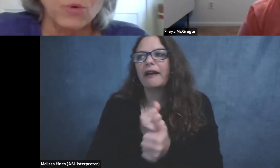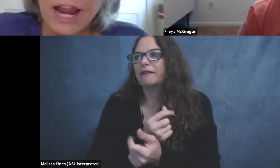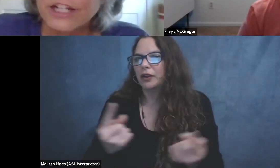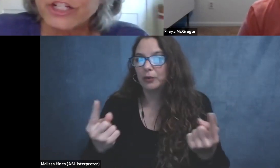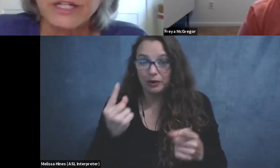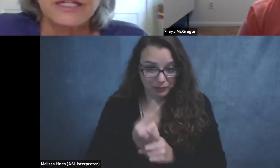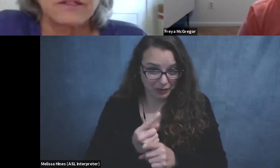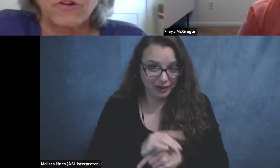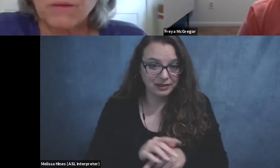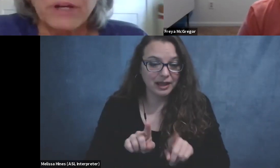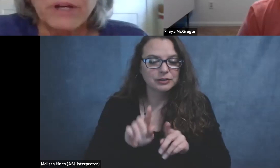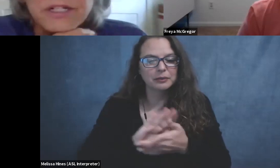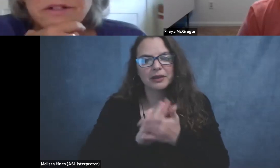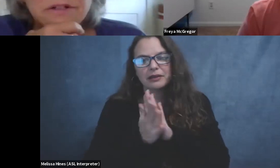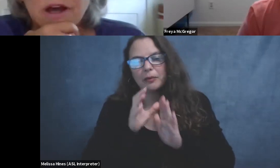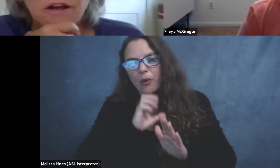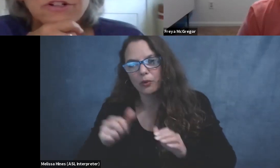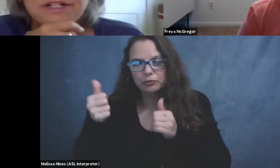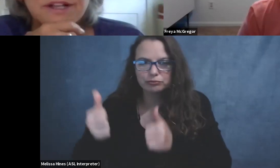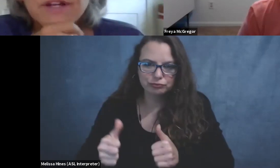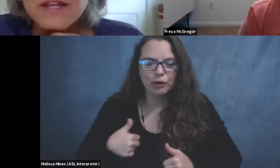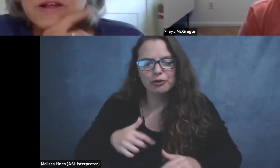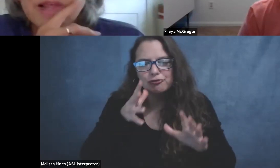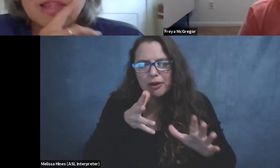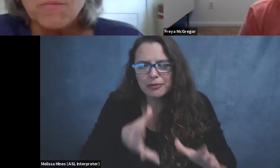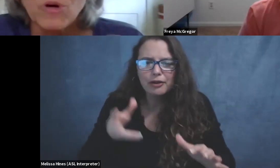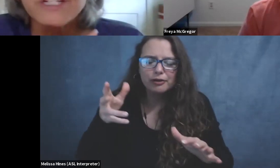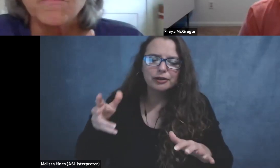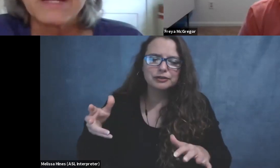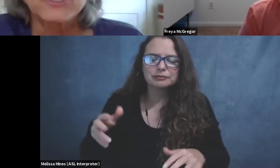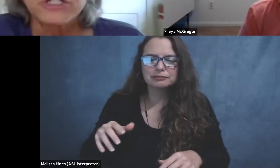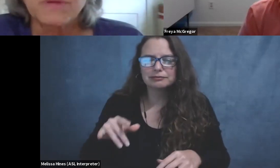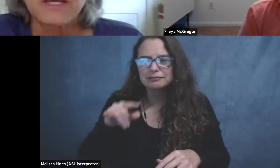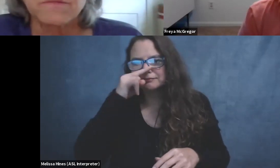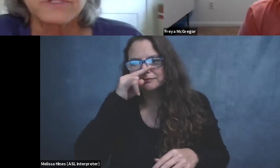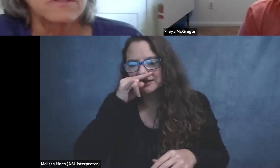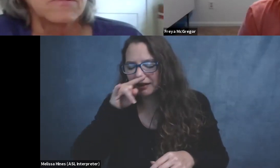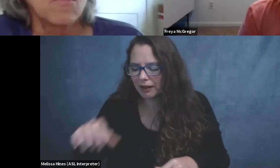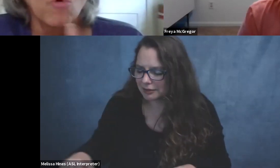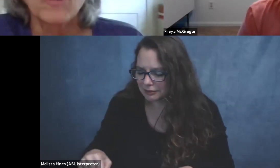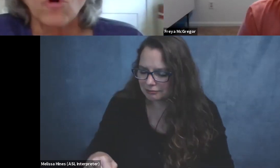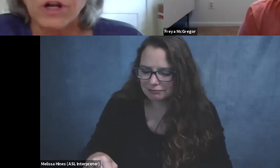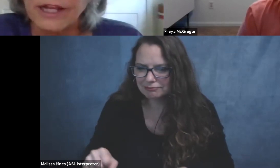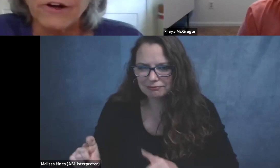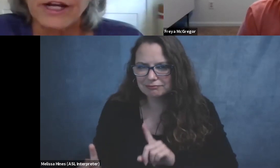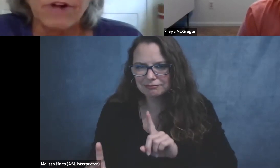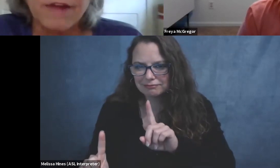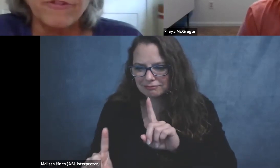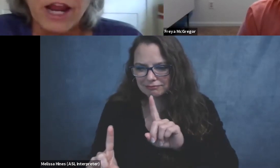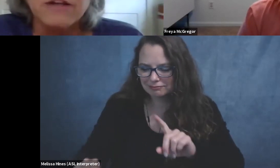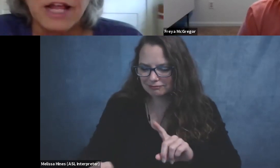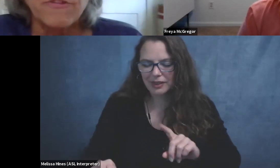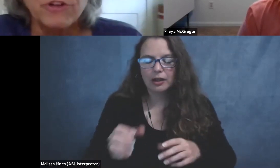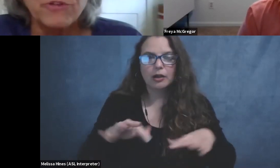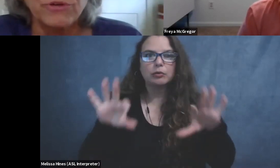right? As we're aging and grandparents and toddlers and stuff that the importance of benches becomes more and more glaring,